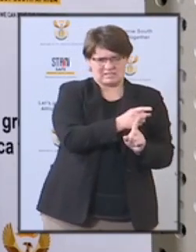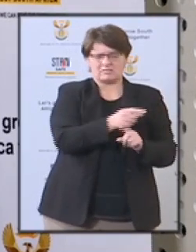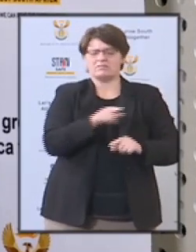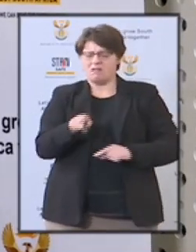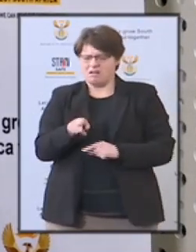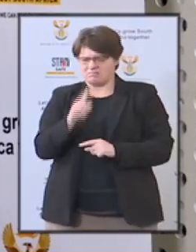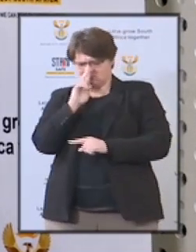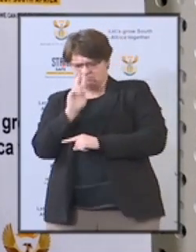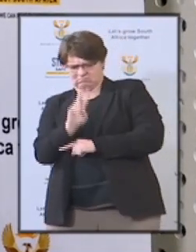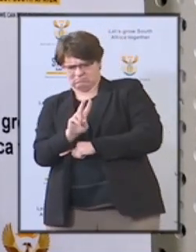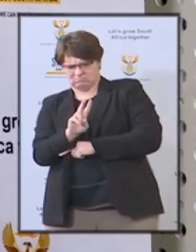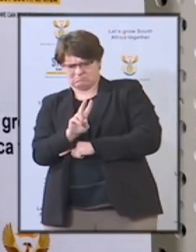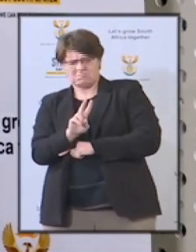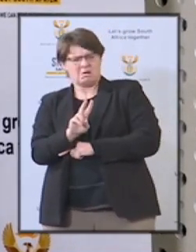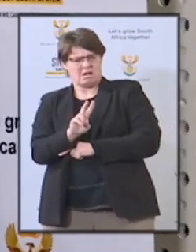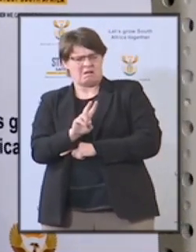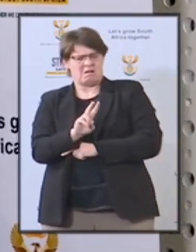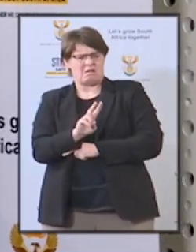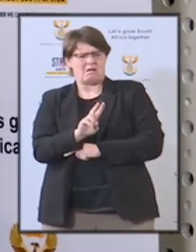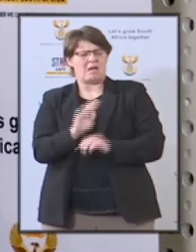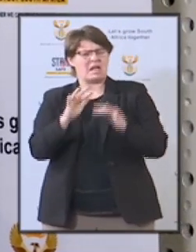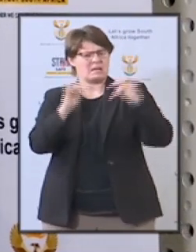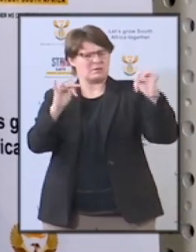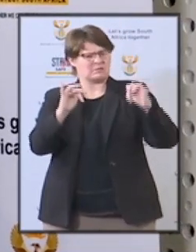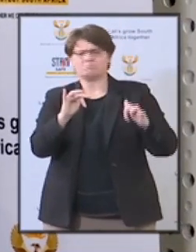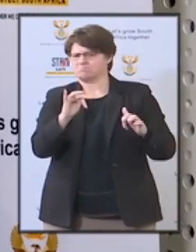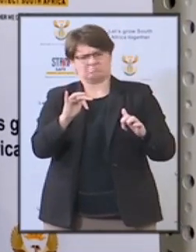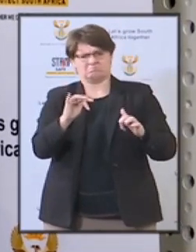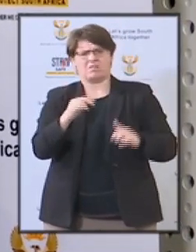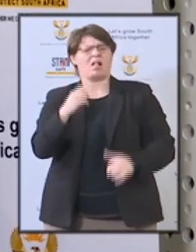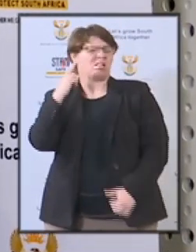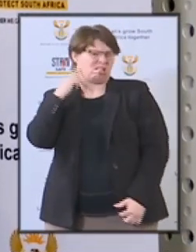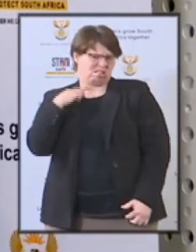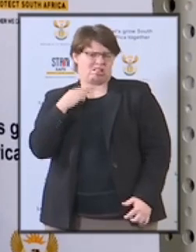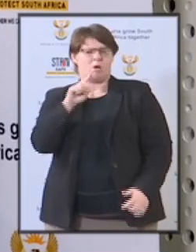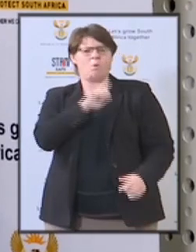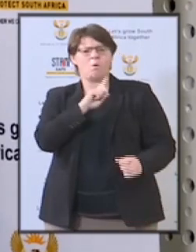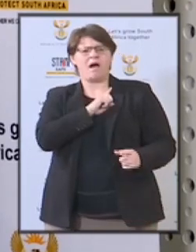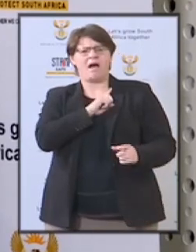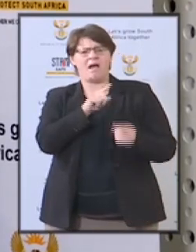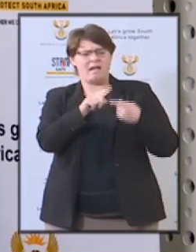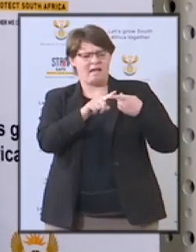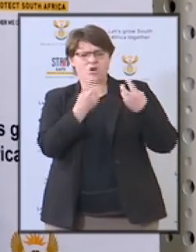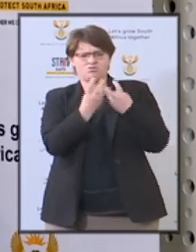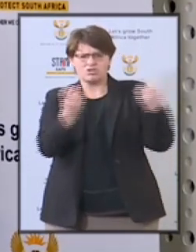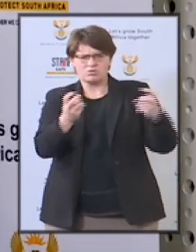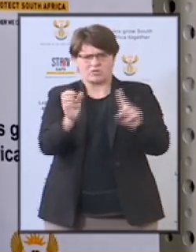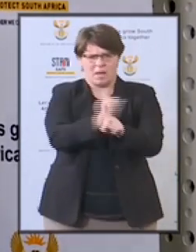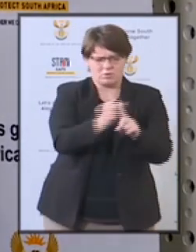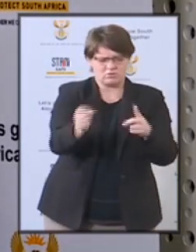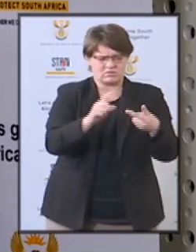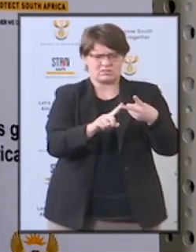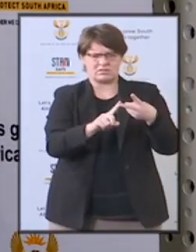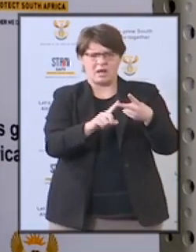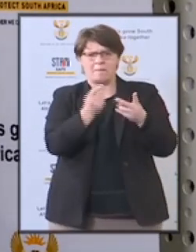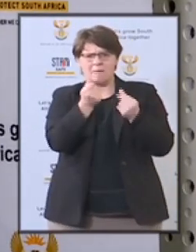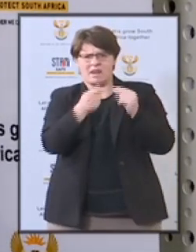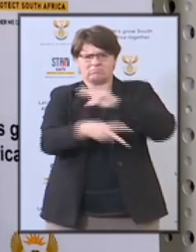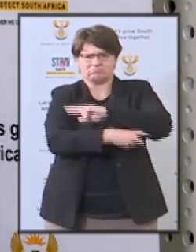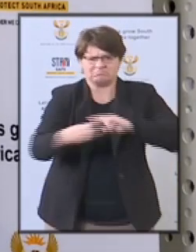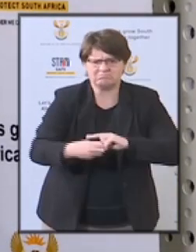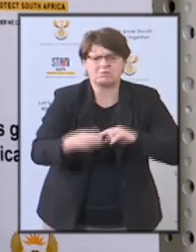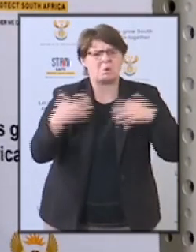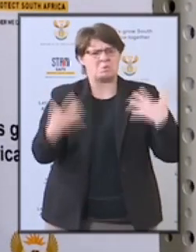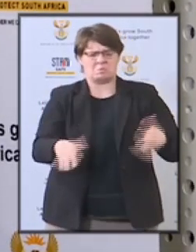on recent reports of acts of corruption and theft of much needed resources that government has allocated